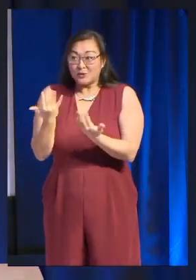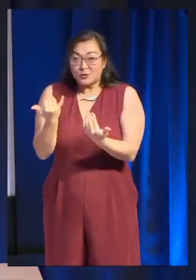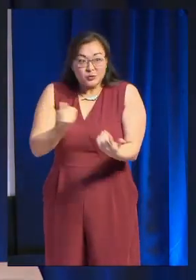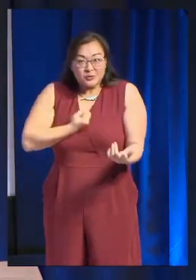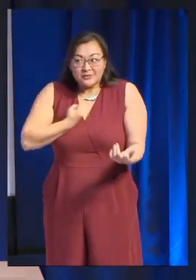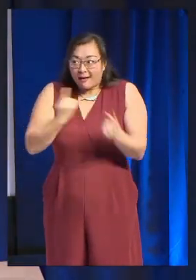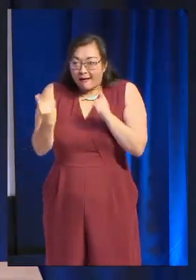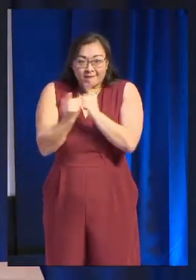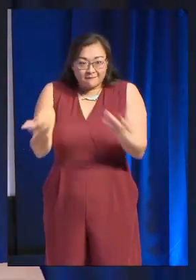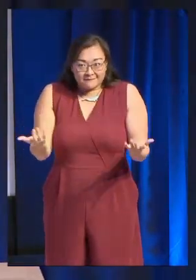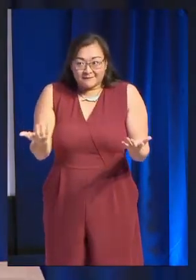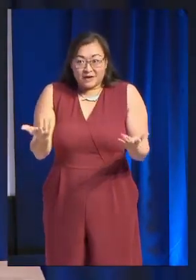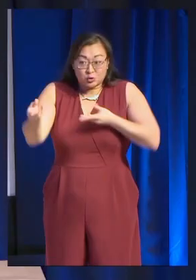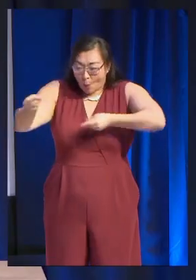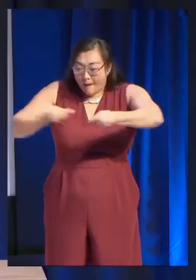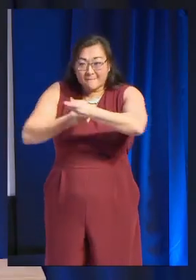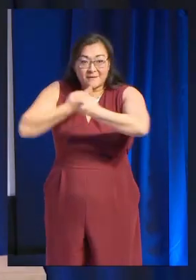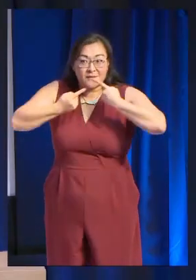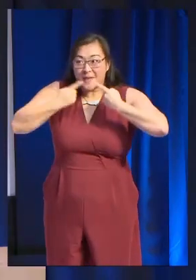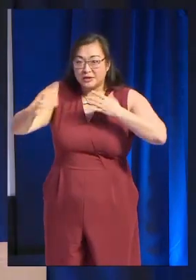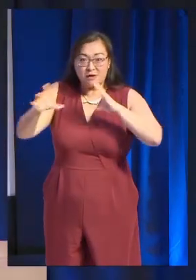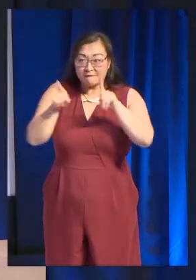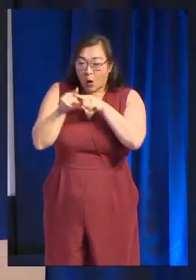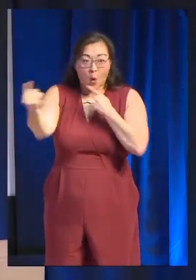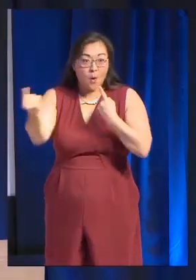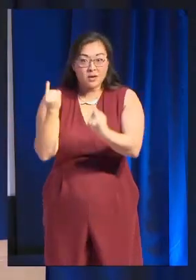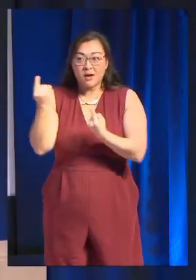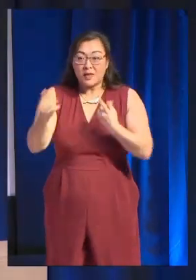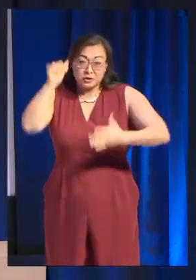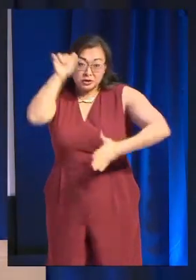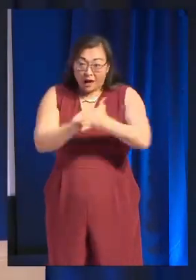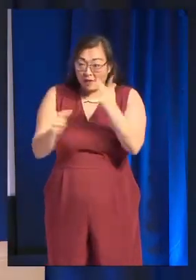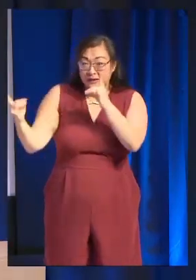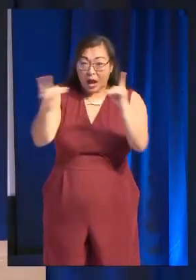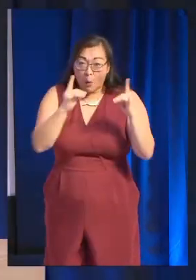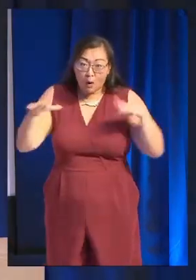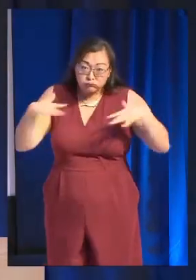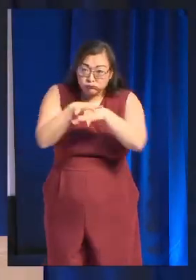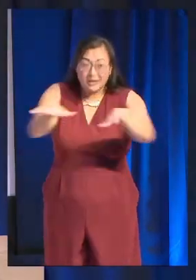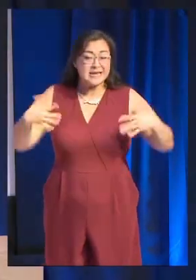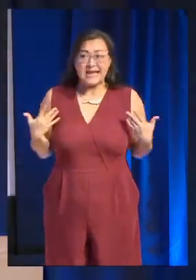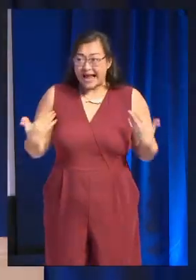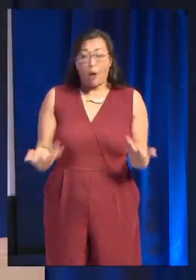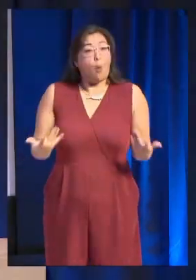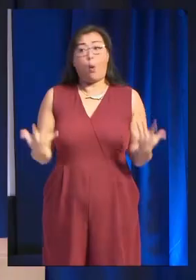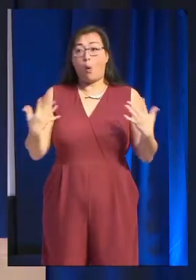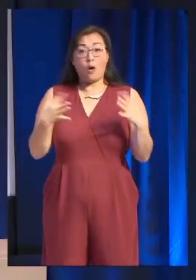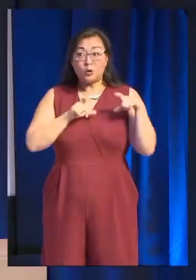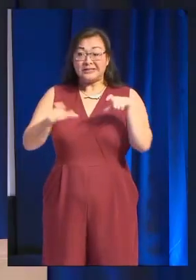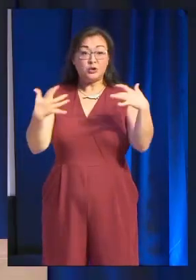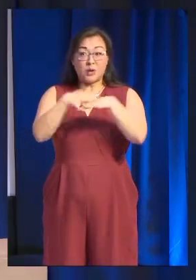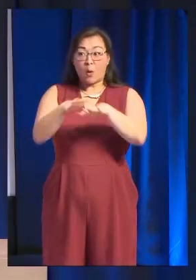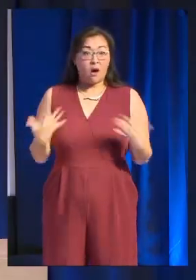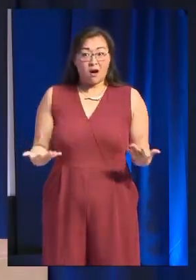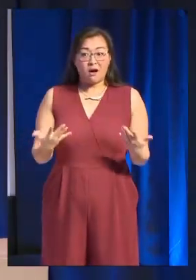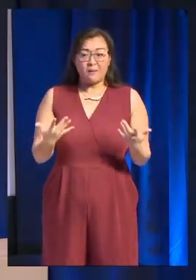them. Swap information with them. Follow one another. Begin that network now. Or continue your network. You've all got wonderful networks. Continue